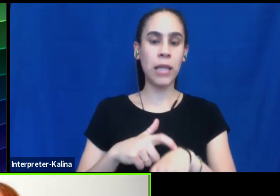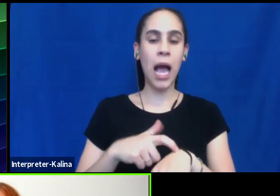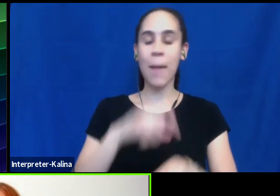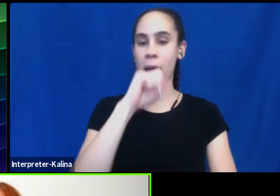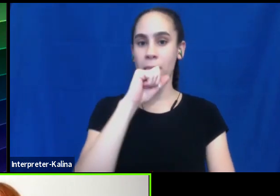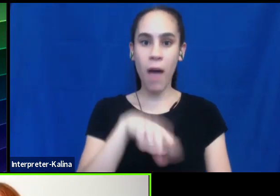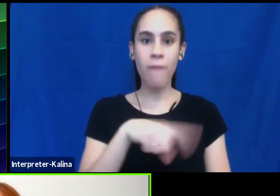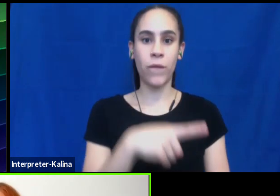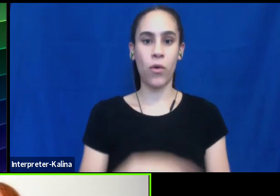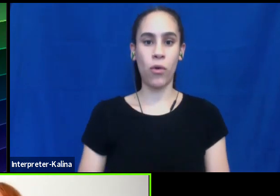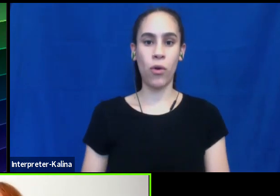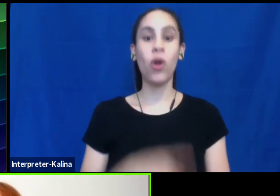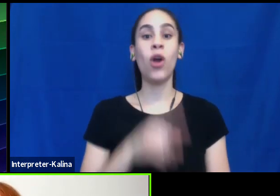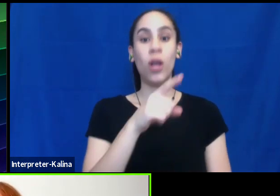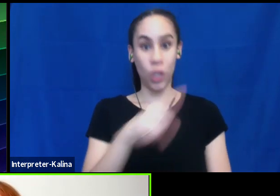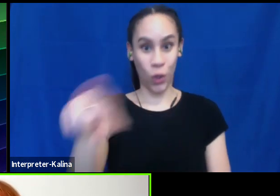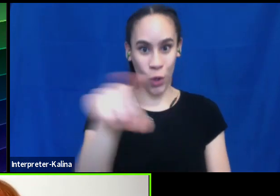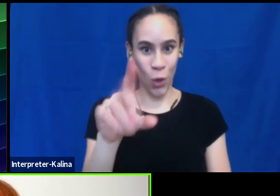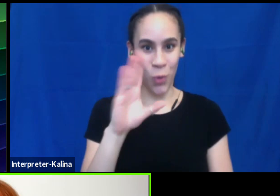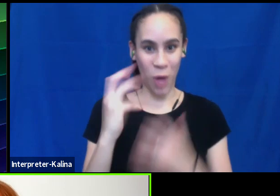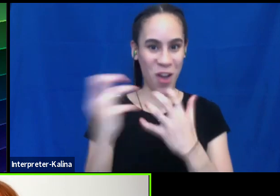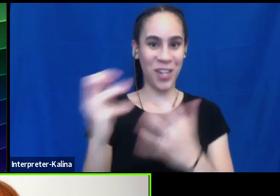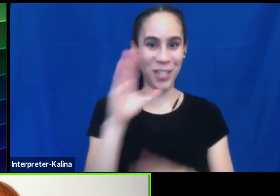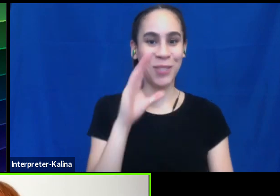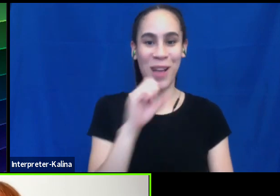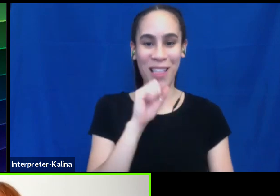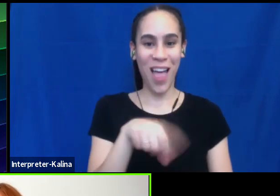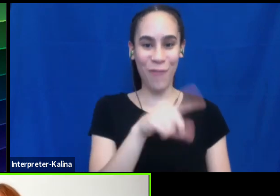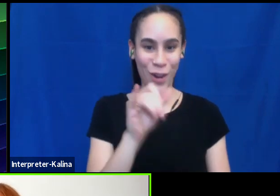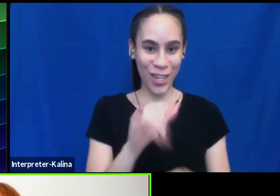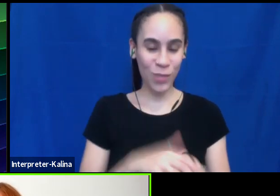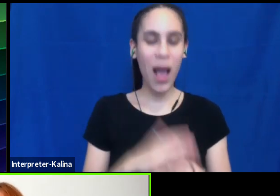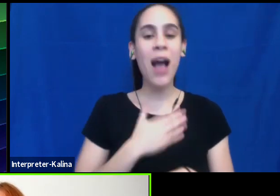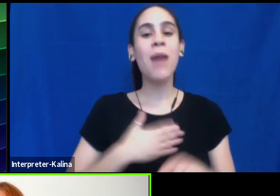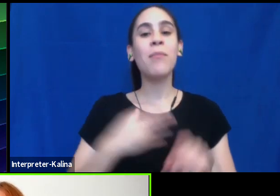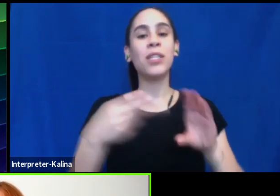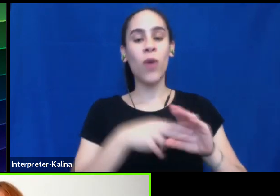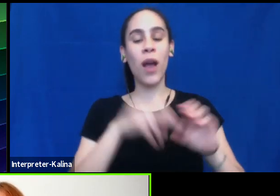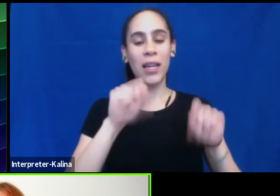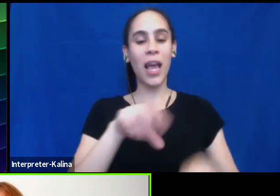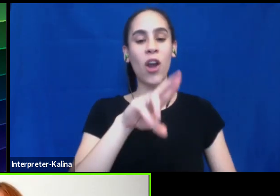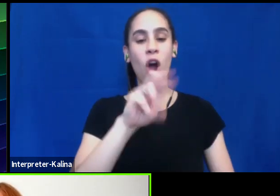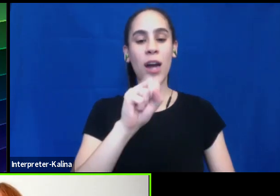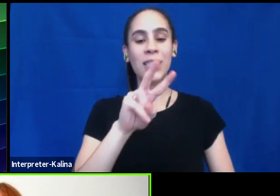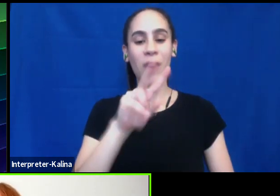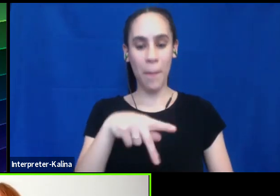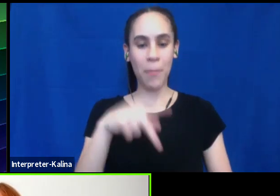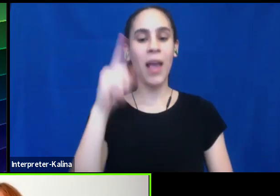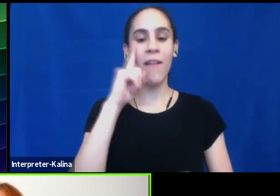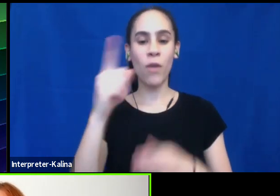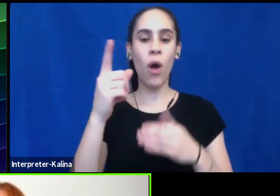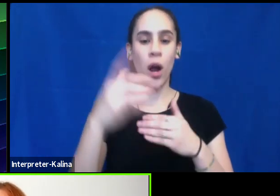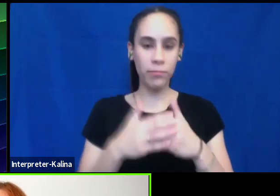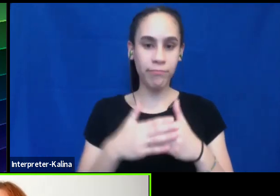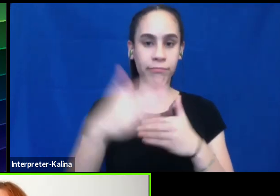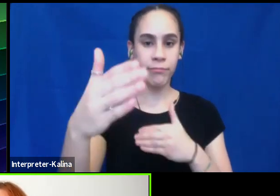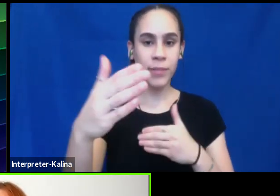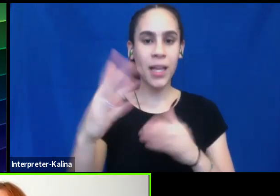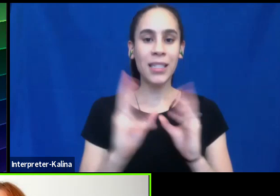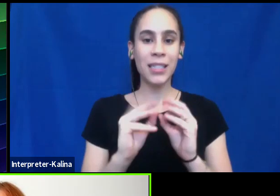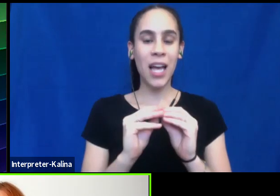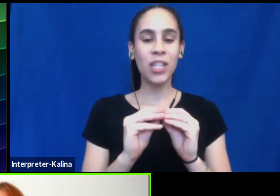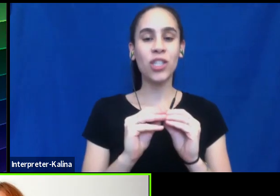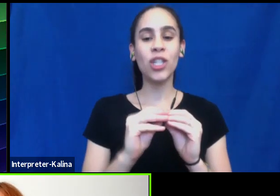her. Uh, you will love her. Um, so please join us. You can RSVP for future sessions and sign up for our newsletter at changecatalyst